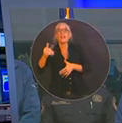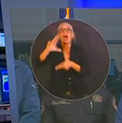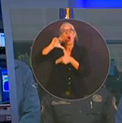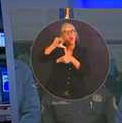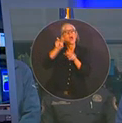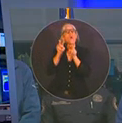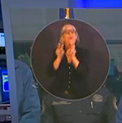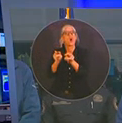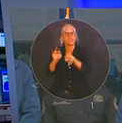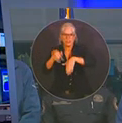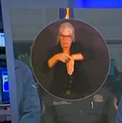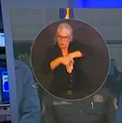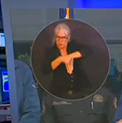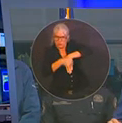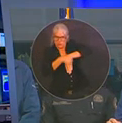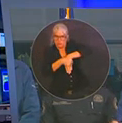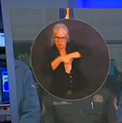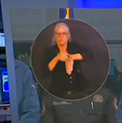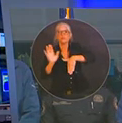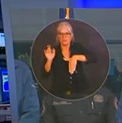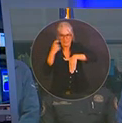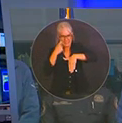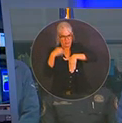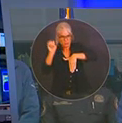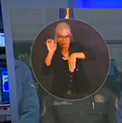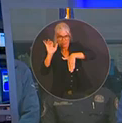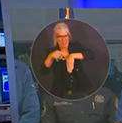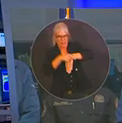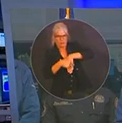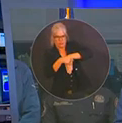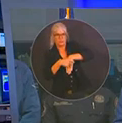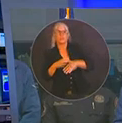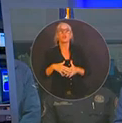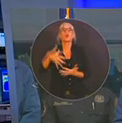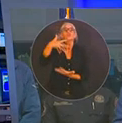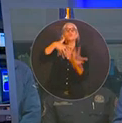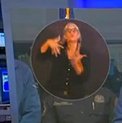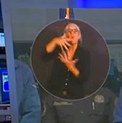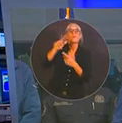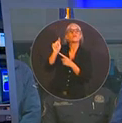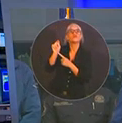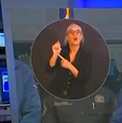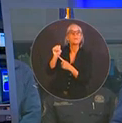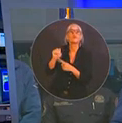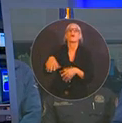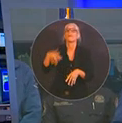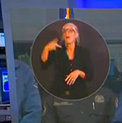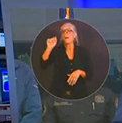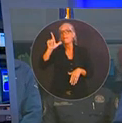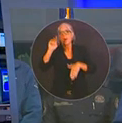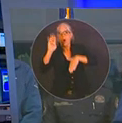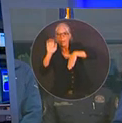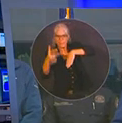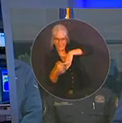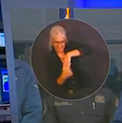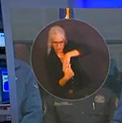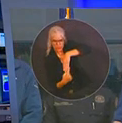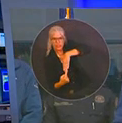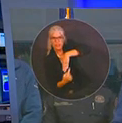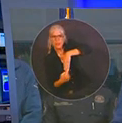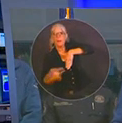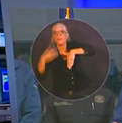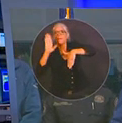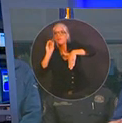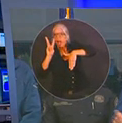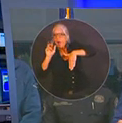Hamilton, Eastern Columbia, Baker, Union, Bradford, Eastern Alachua, St. Lucie, Martin, Palm Beach, Broward, and Miami-Dade. So basically,